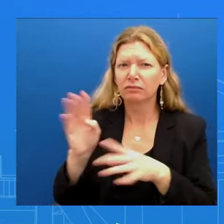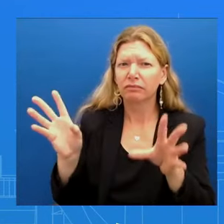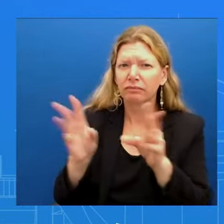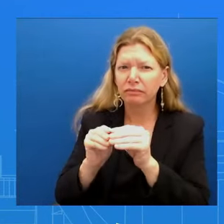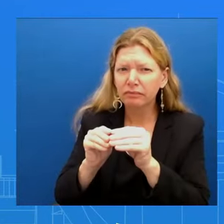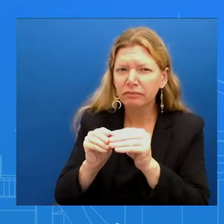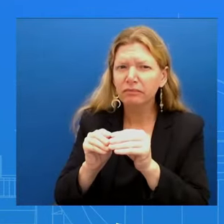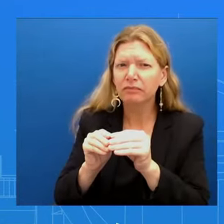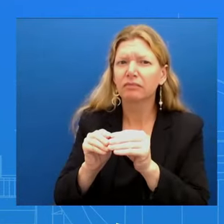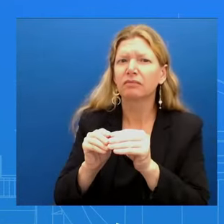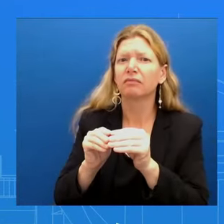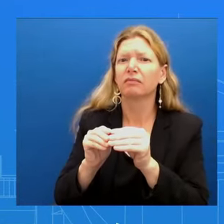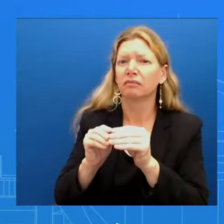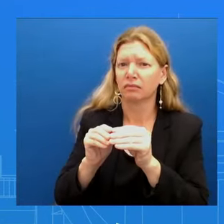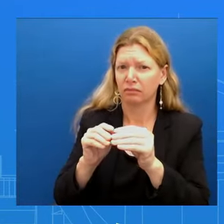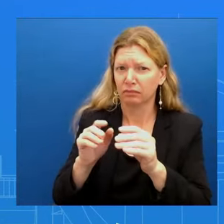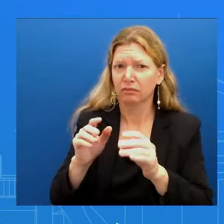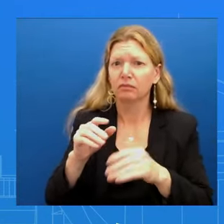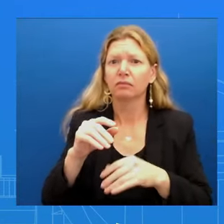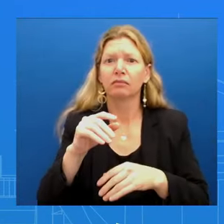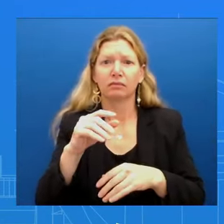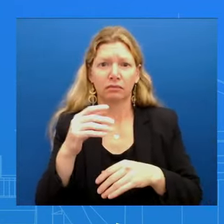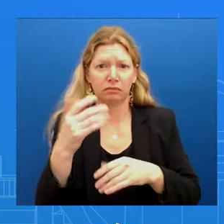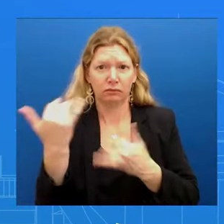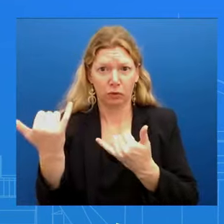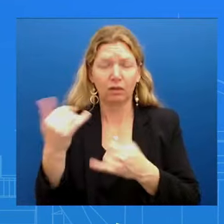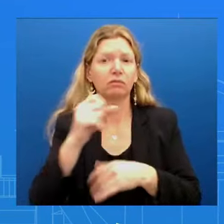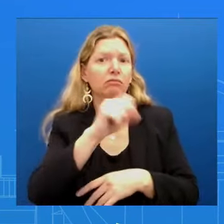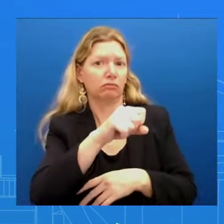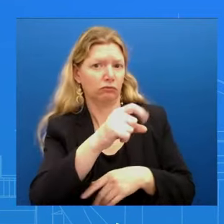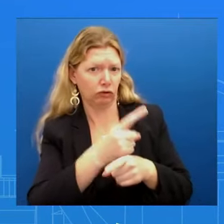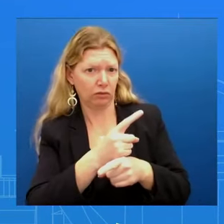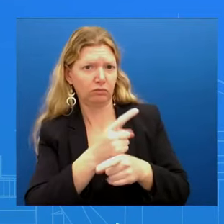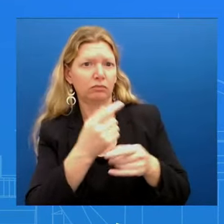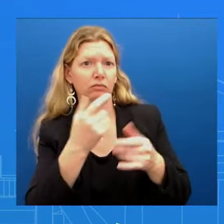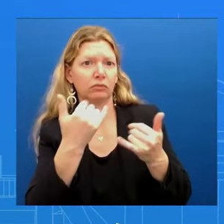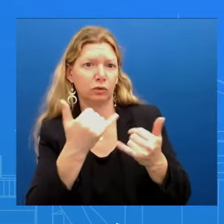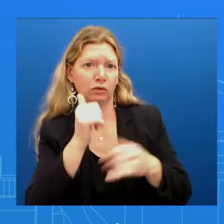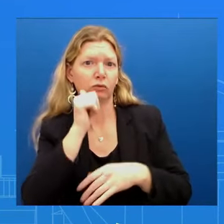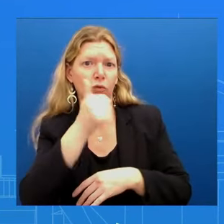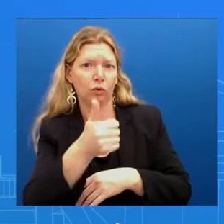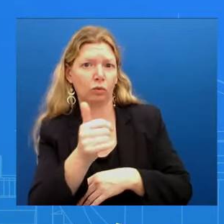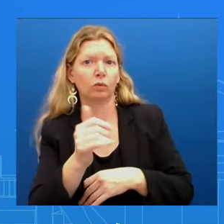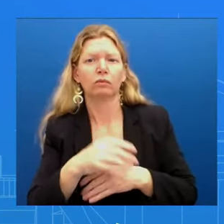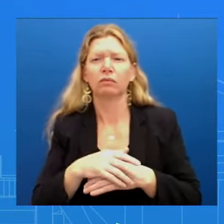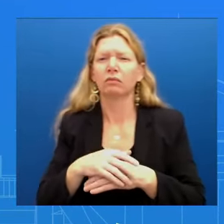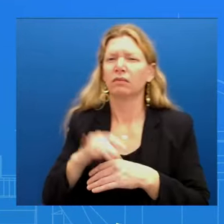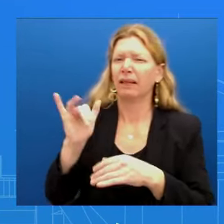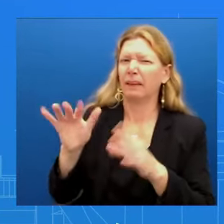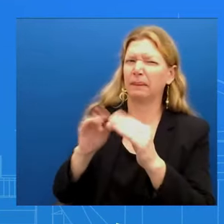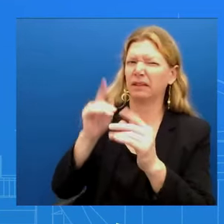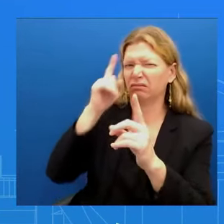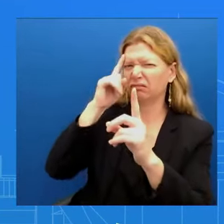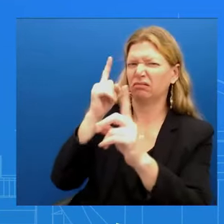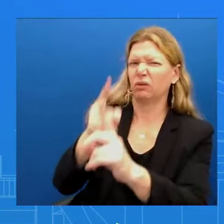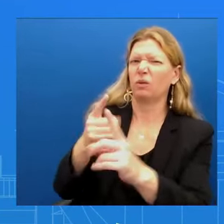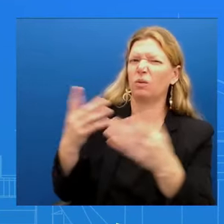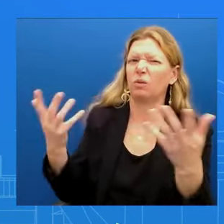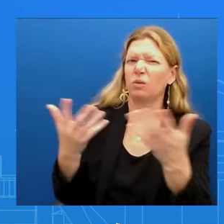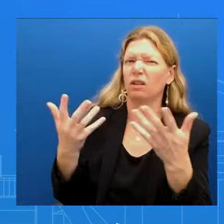yeah What what's the goal of that meeting and when would you like to see this force deployed? Well, we think there's a